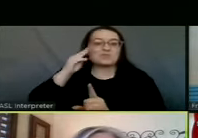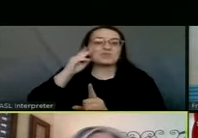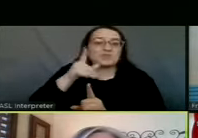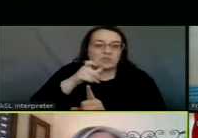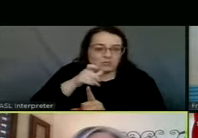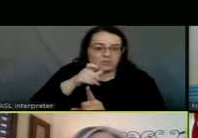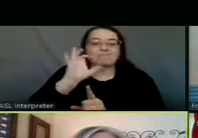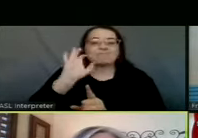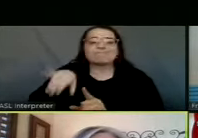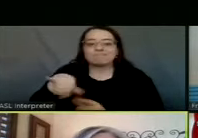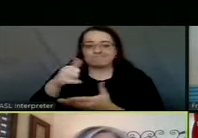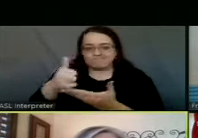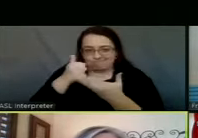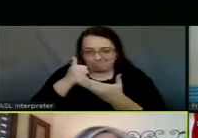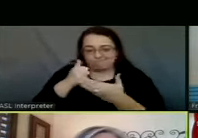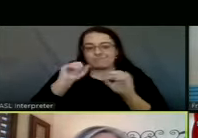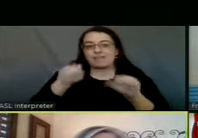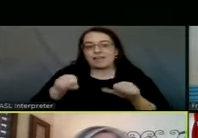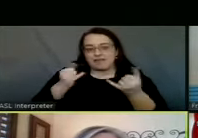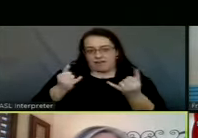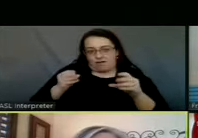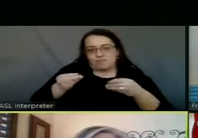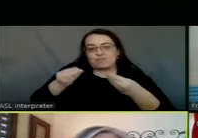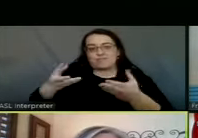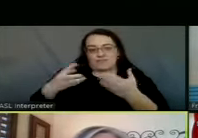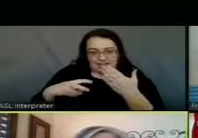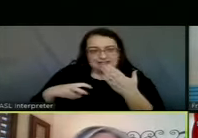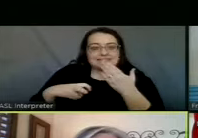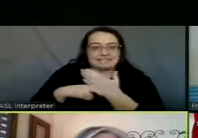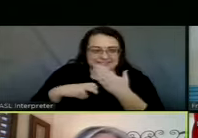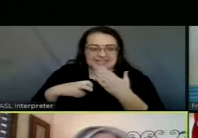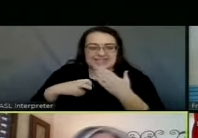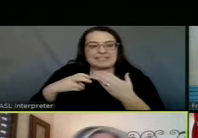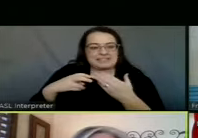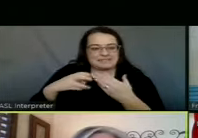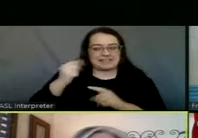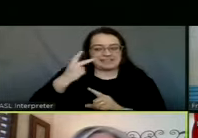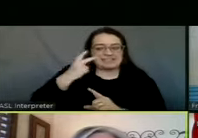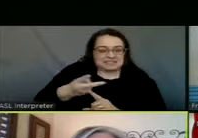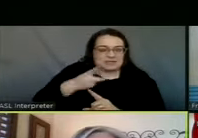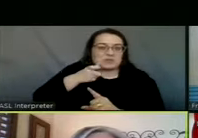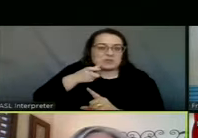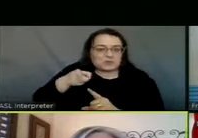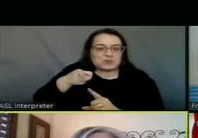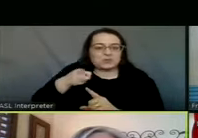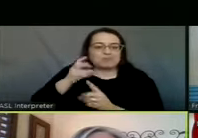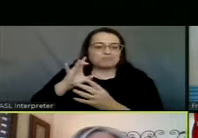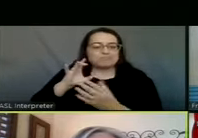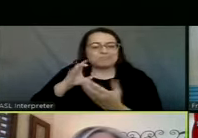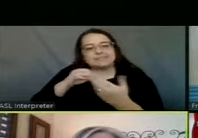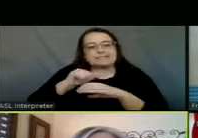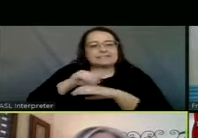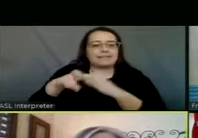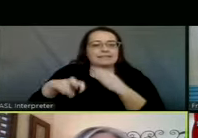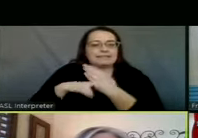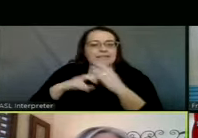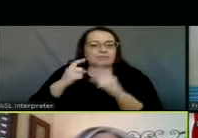identify who the lawbreakers were and attach it to the right individual.